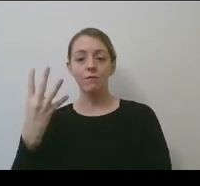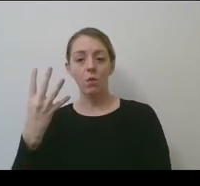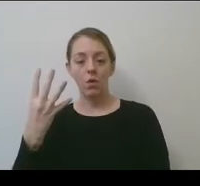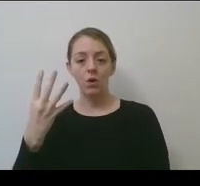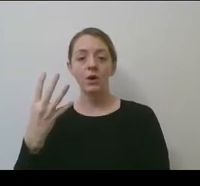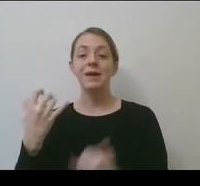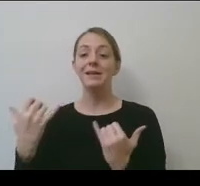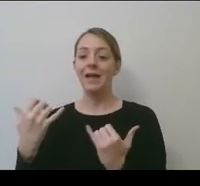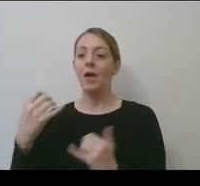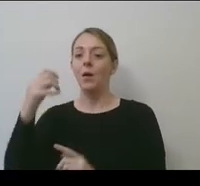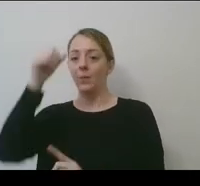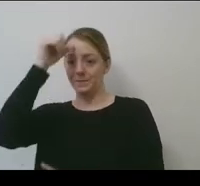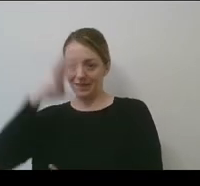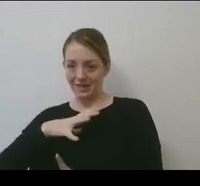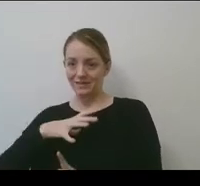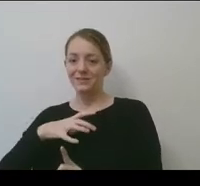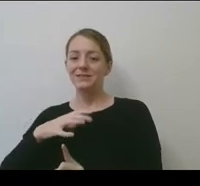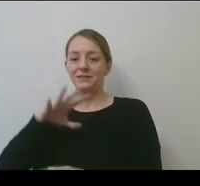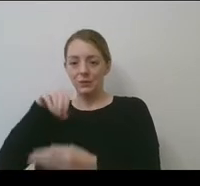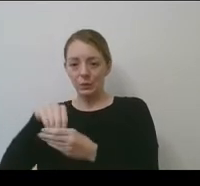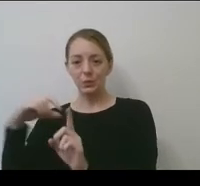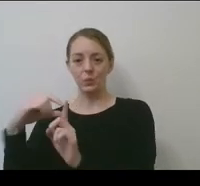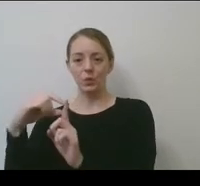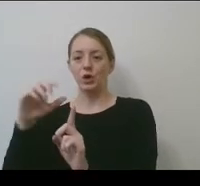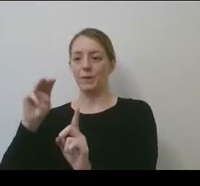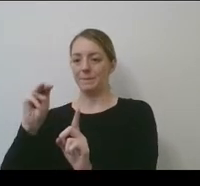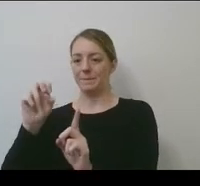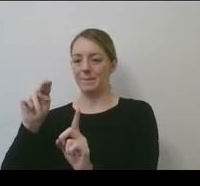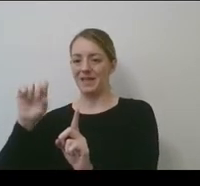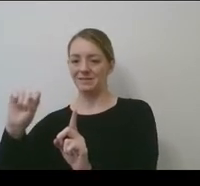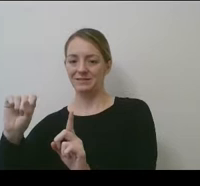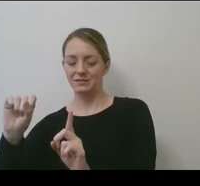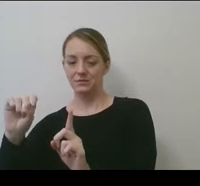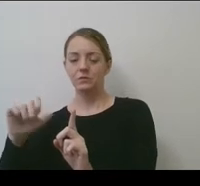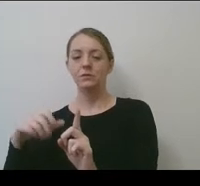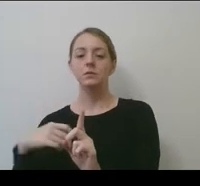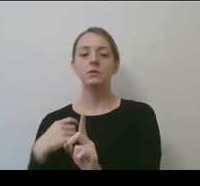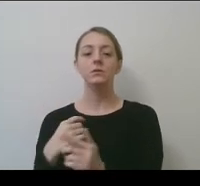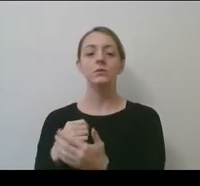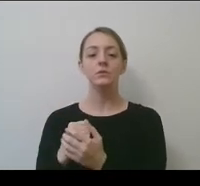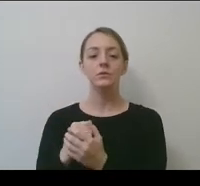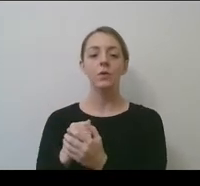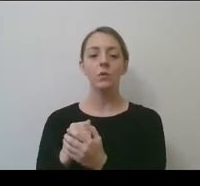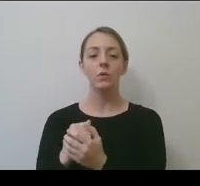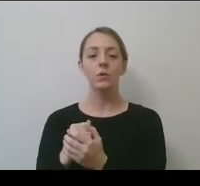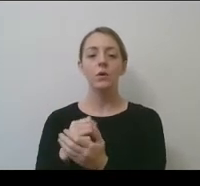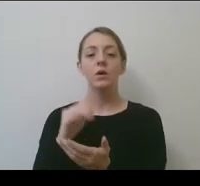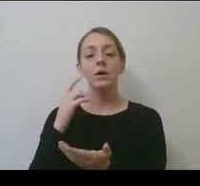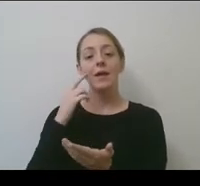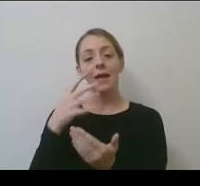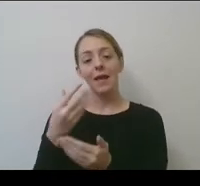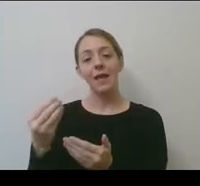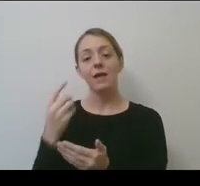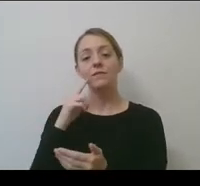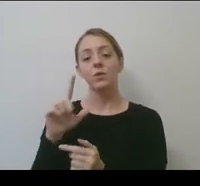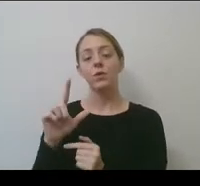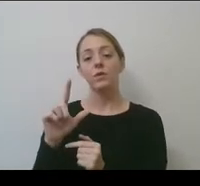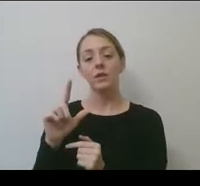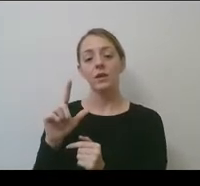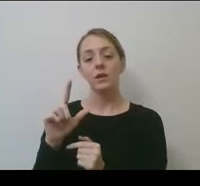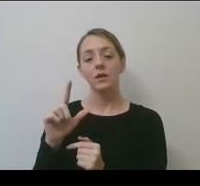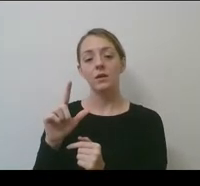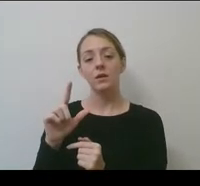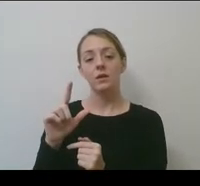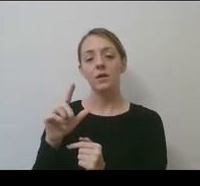word men's within that. And, um, even the logo reveals that we did for the 23 championships, final fours do have